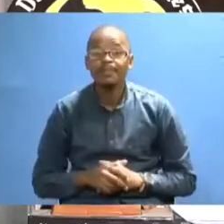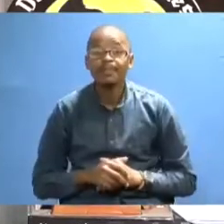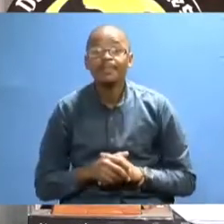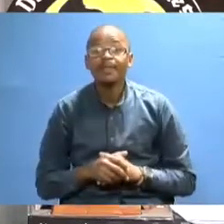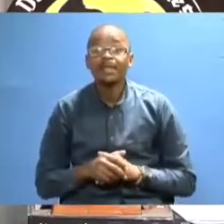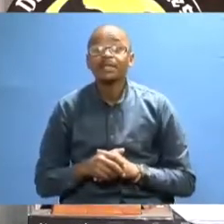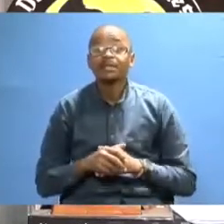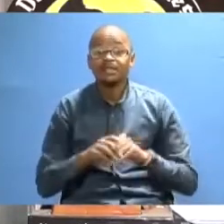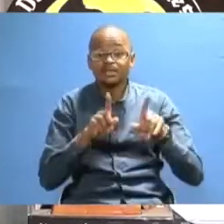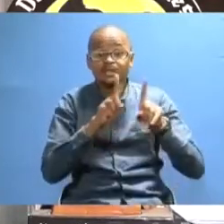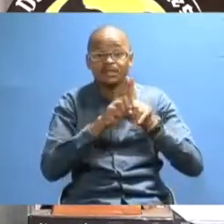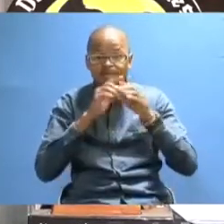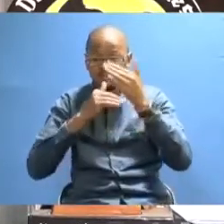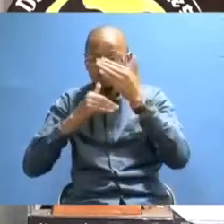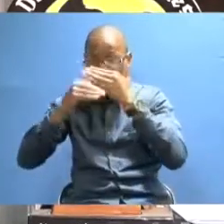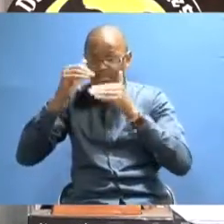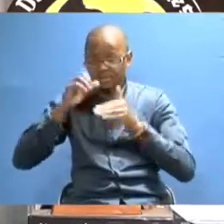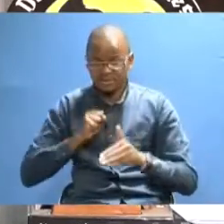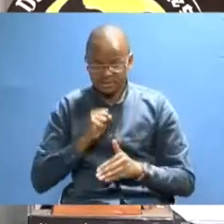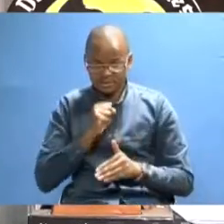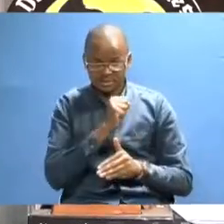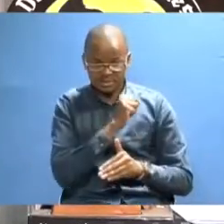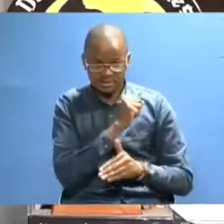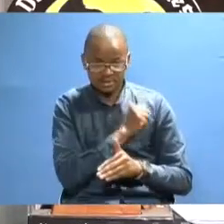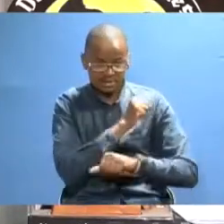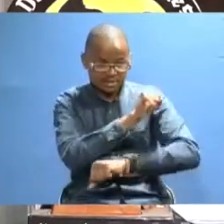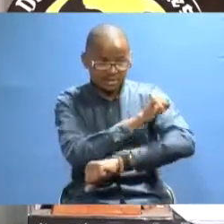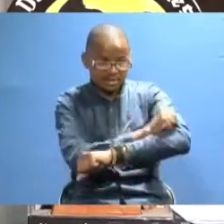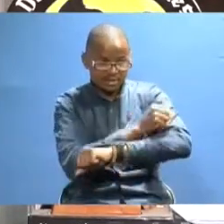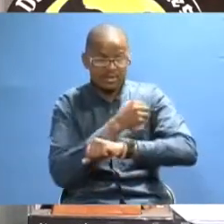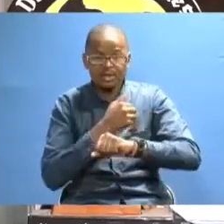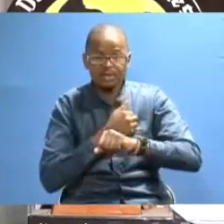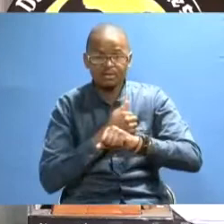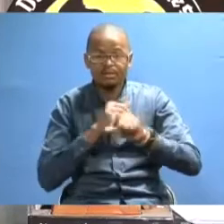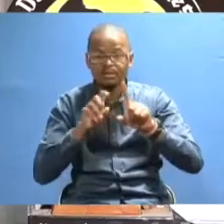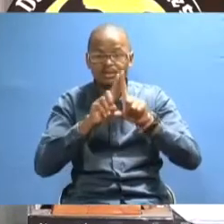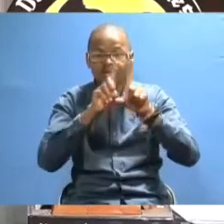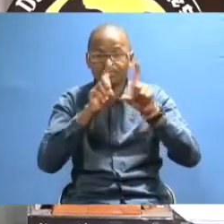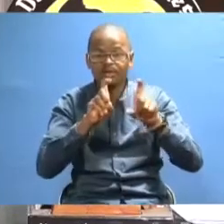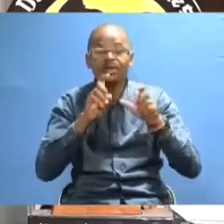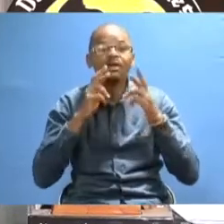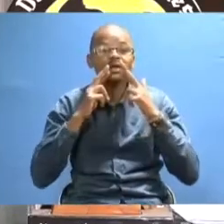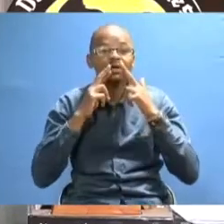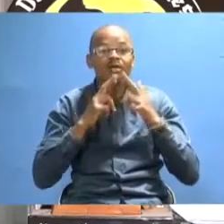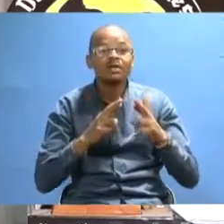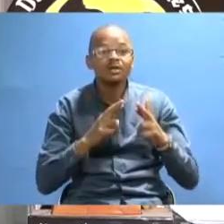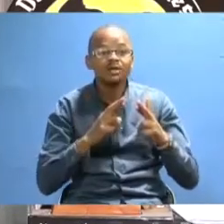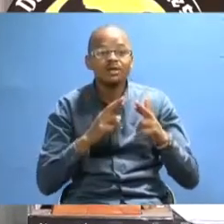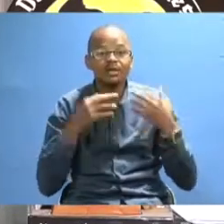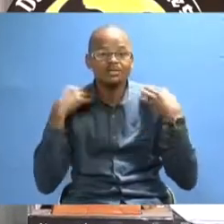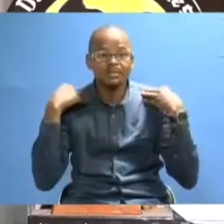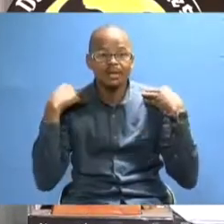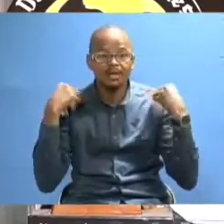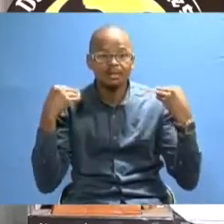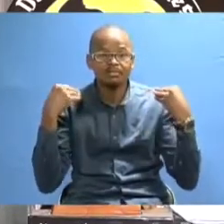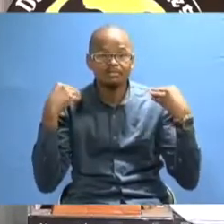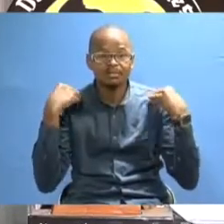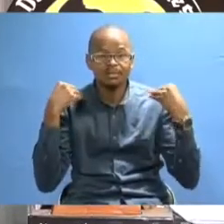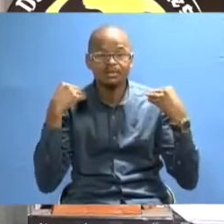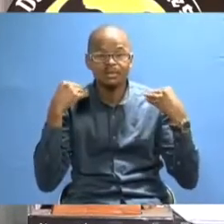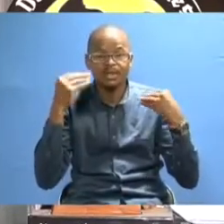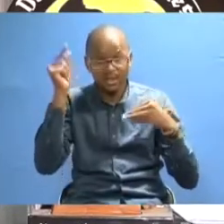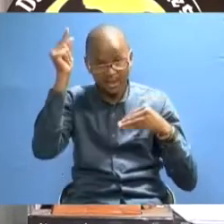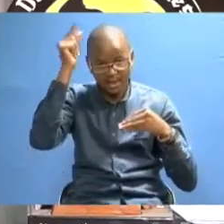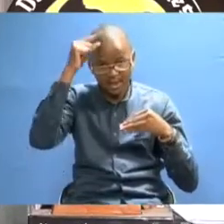In conjunction with the university senate, the school processes examination results and participates